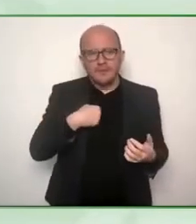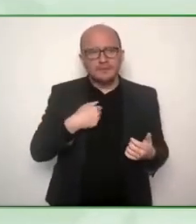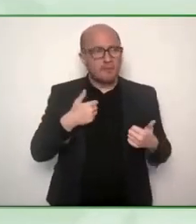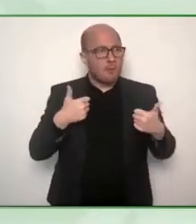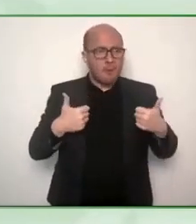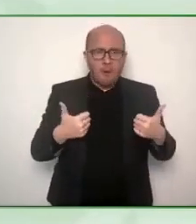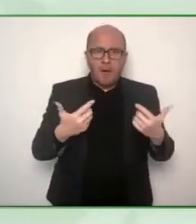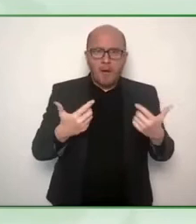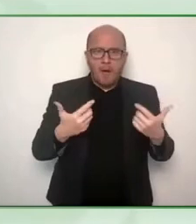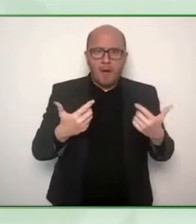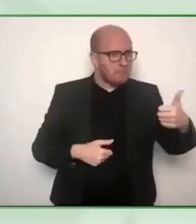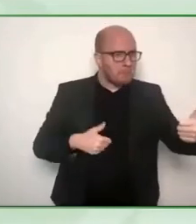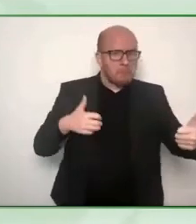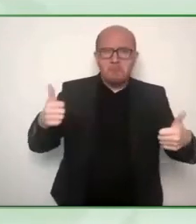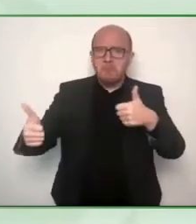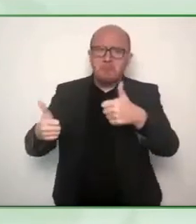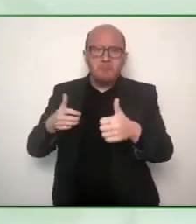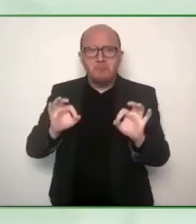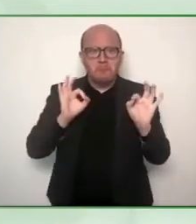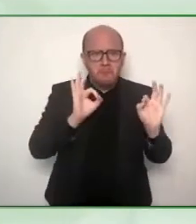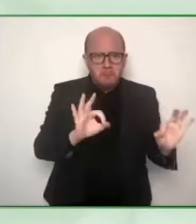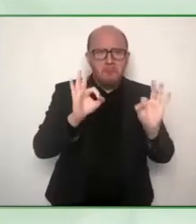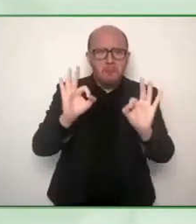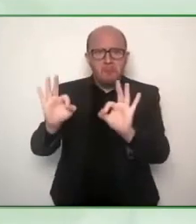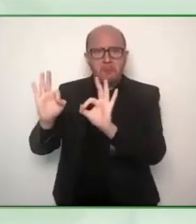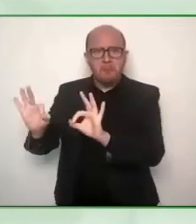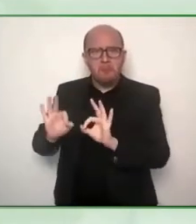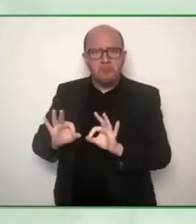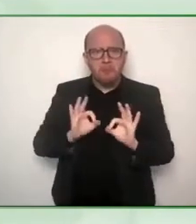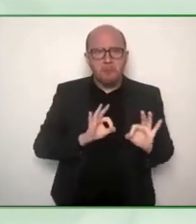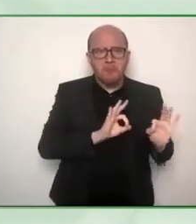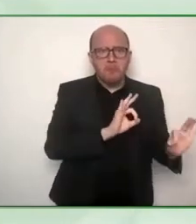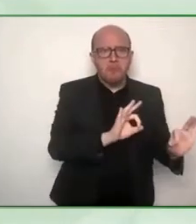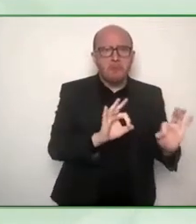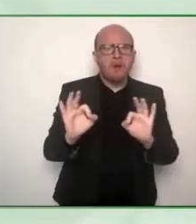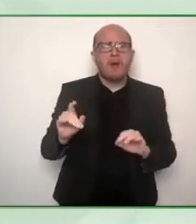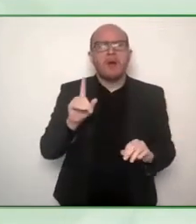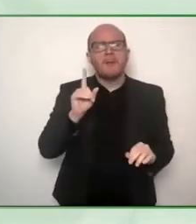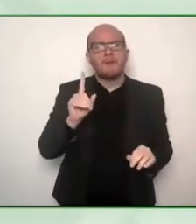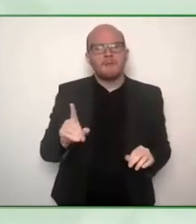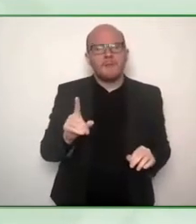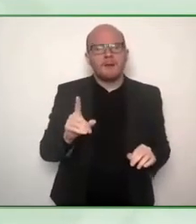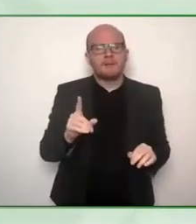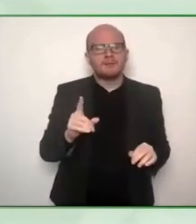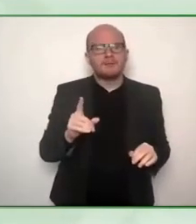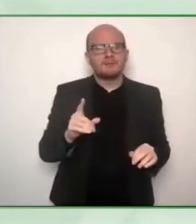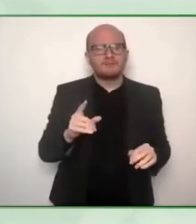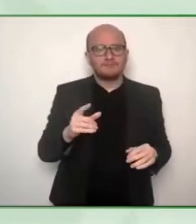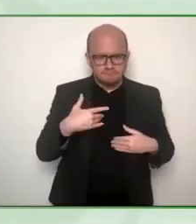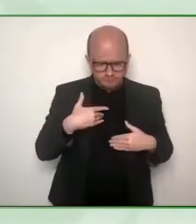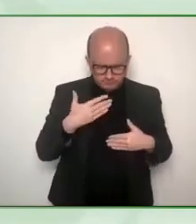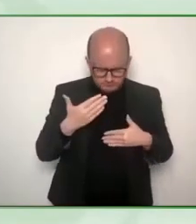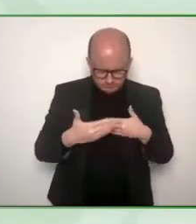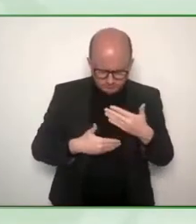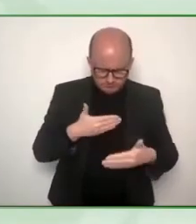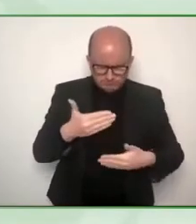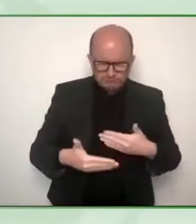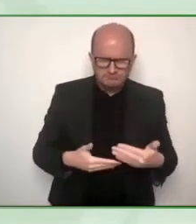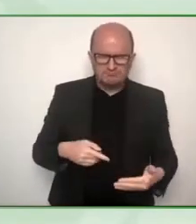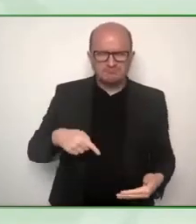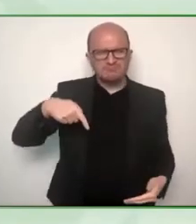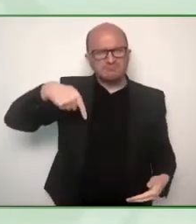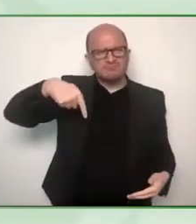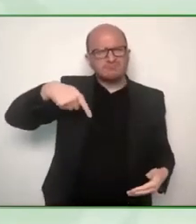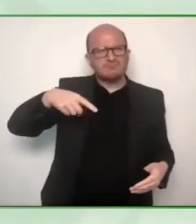not necessarily doing the right things. That we have to ask ourselves what's really going to move the needle and